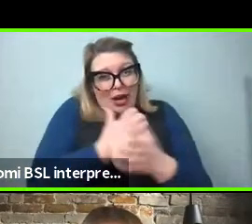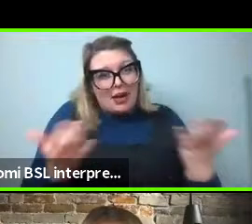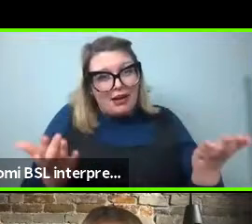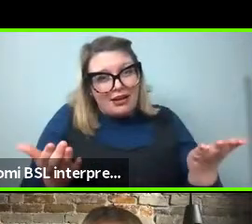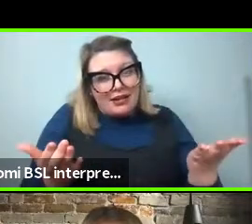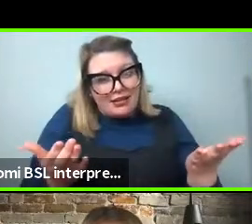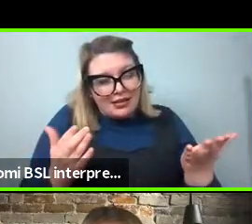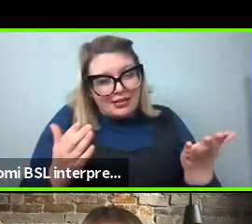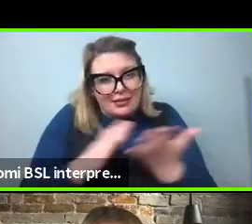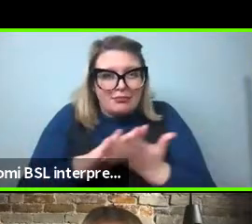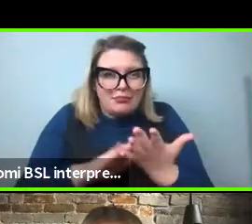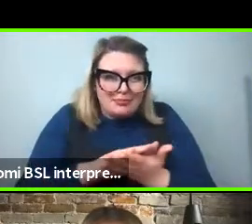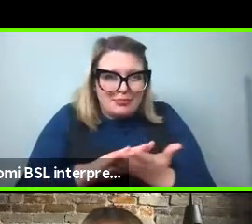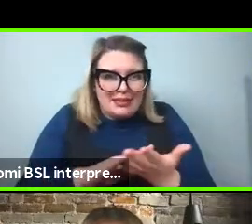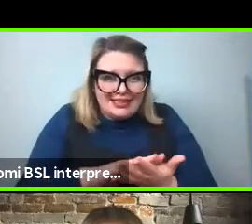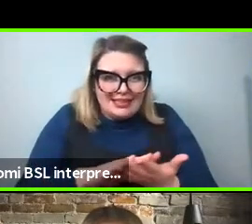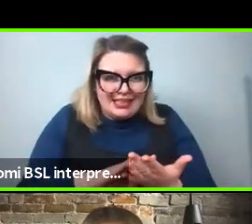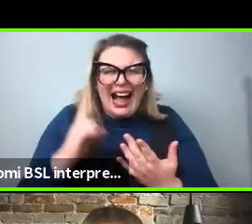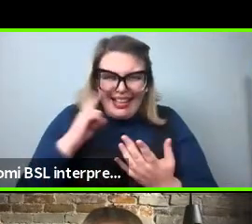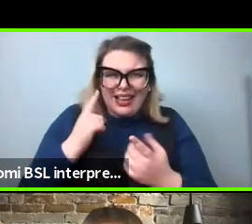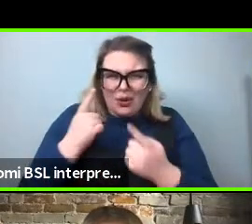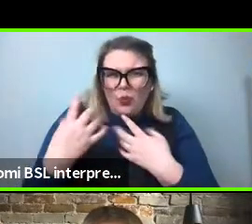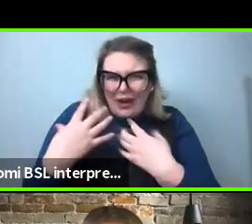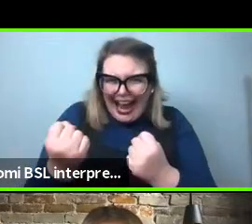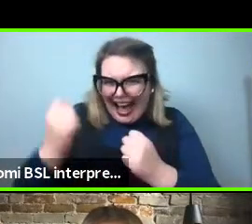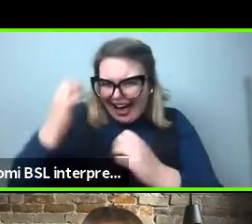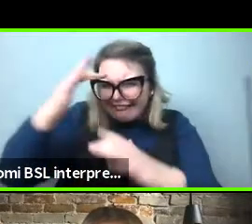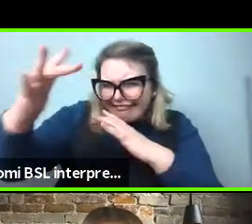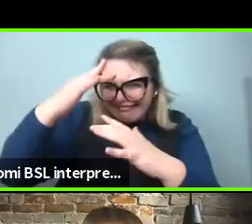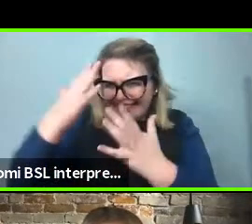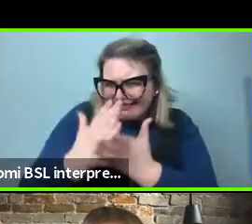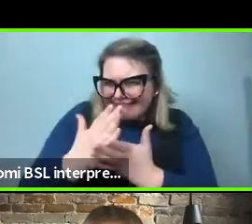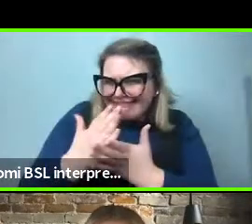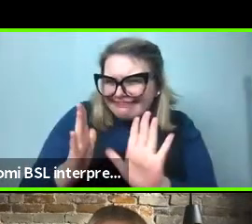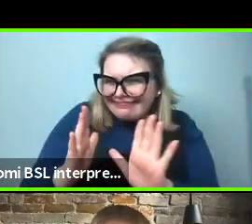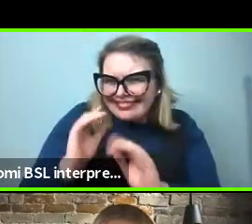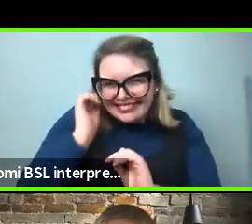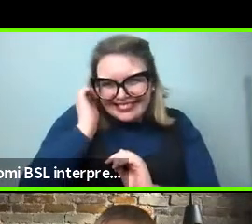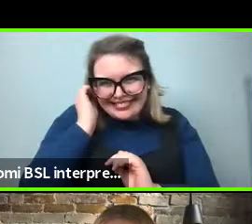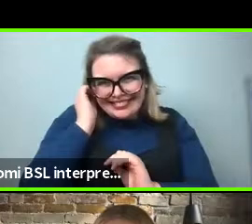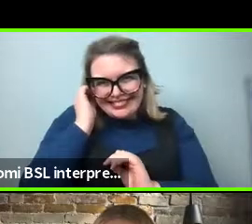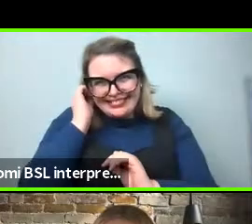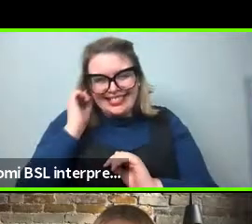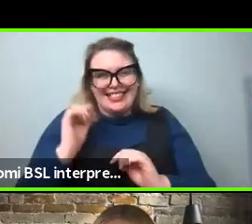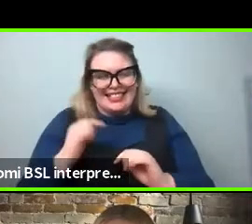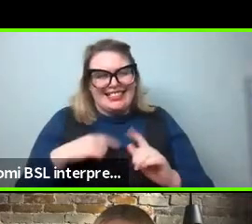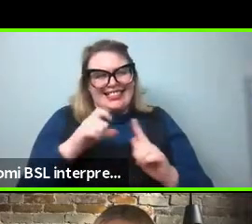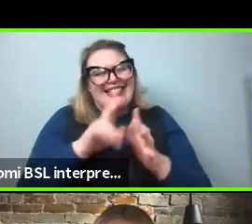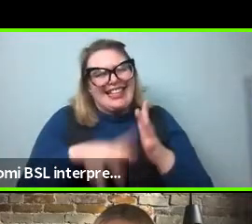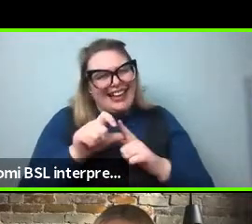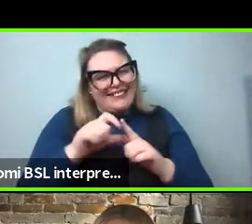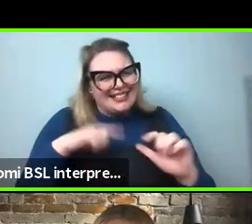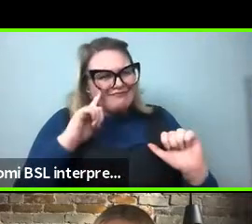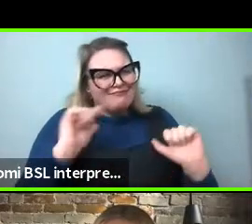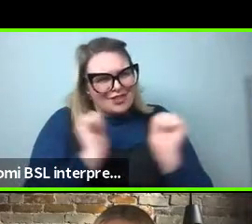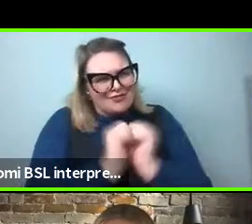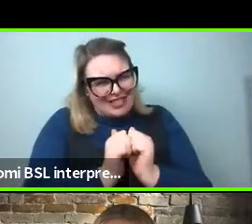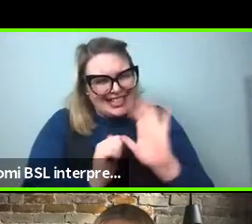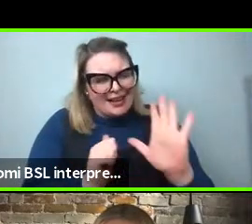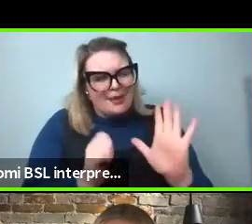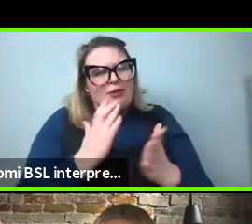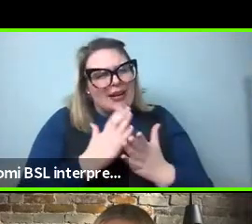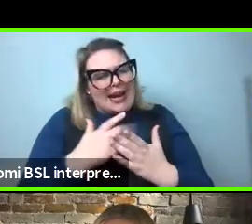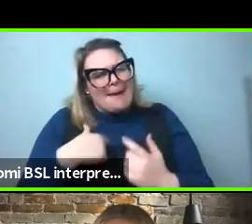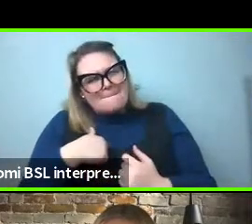I think we're probably not on very different terms, you, you and me. I'm sure that's absolutely right. I guess my question was really